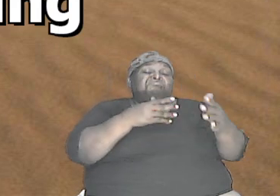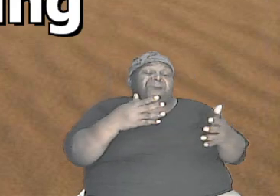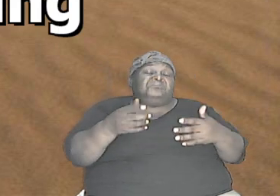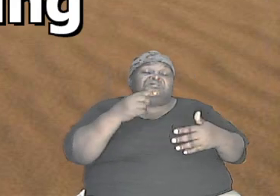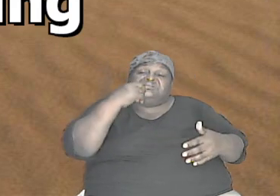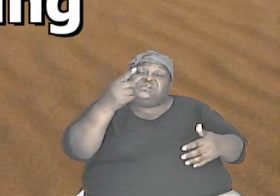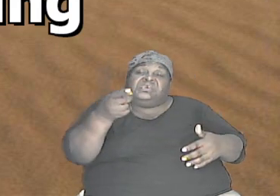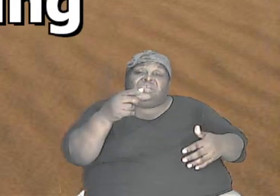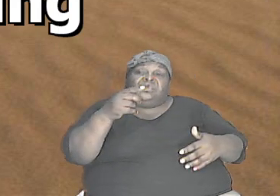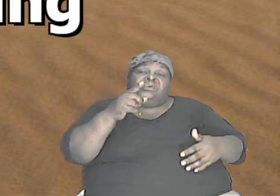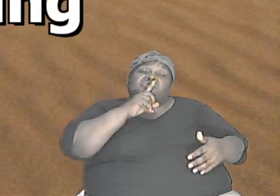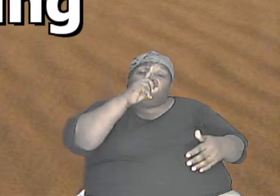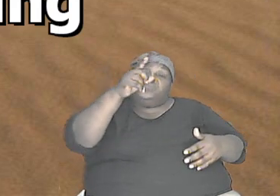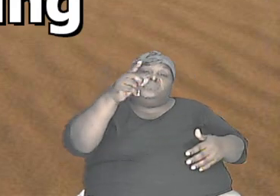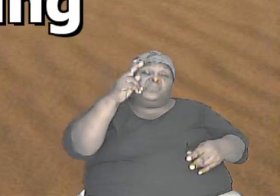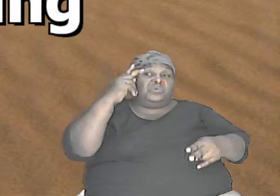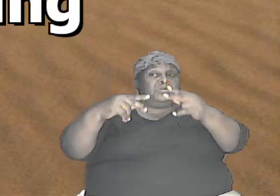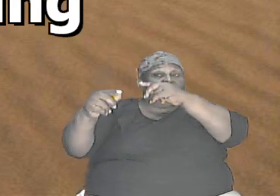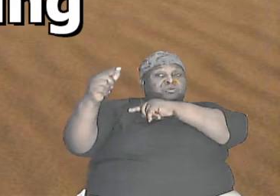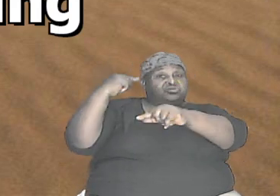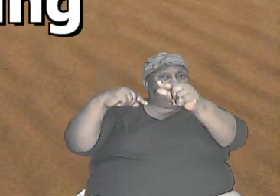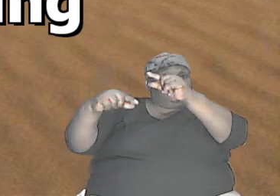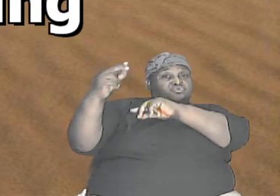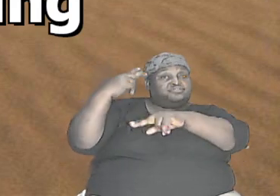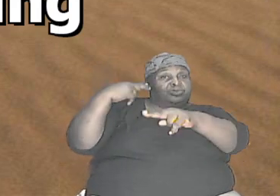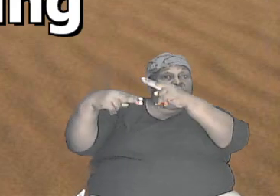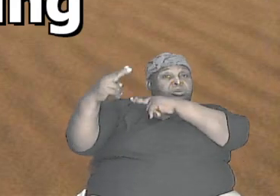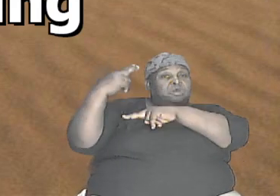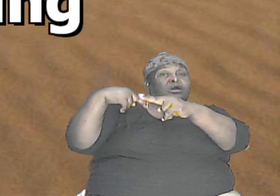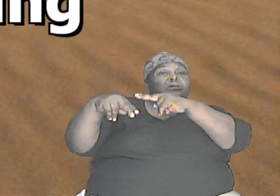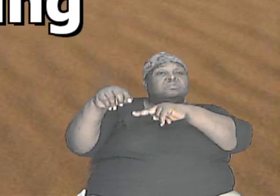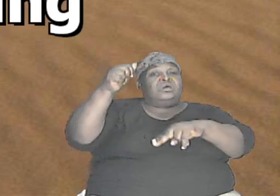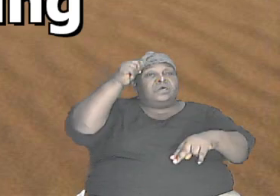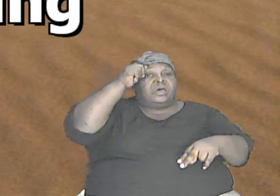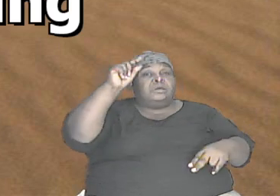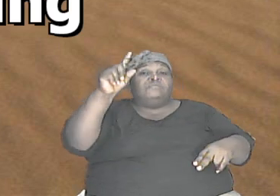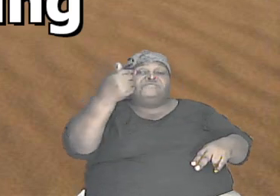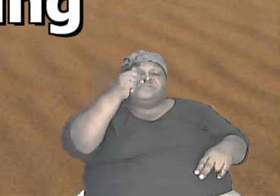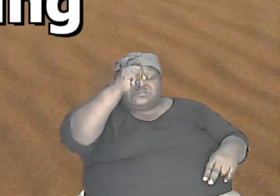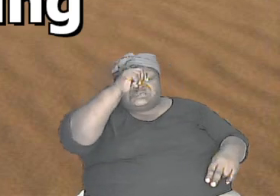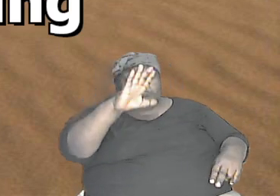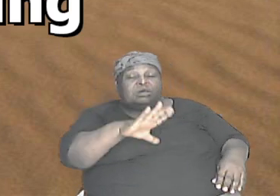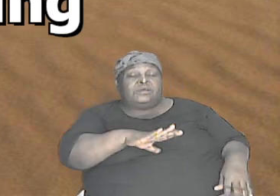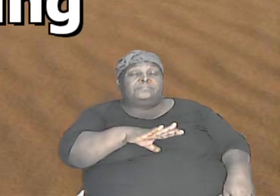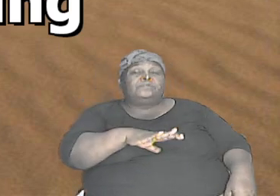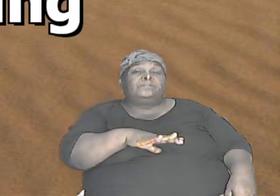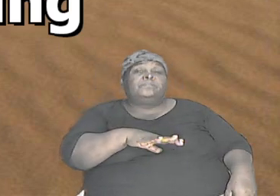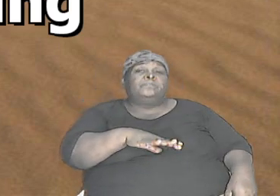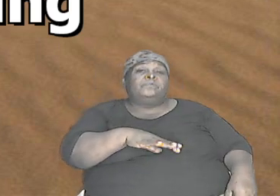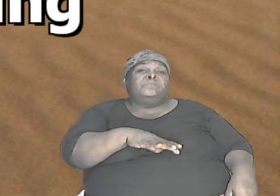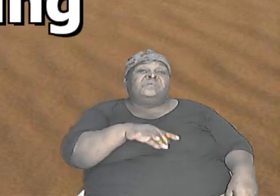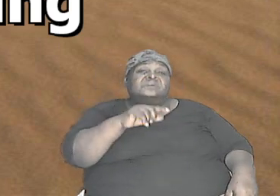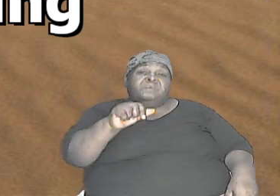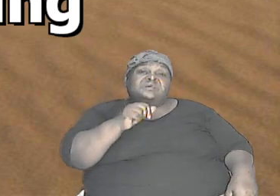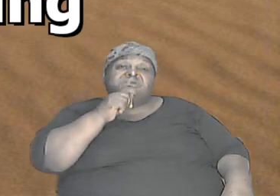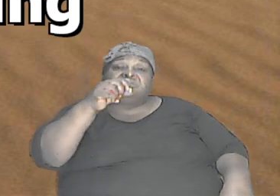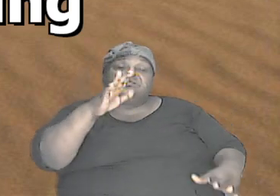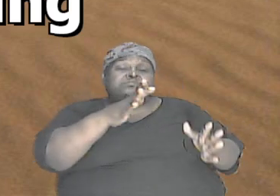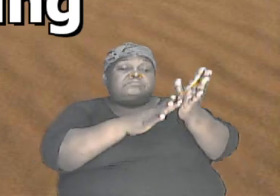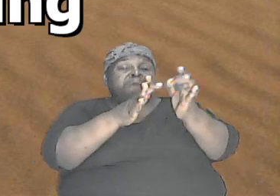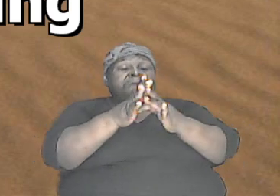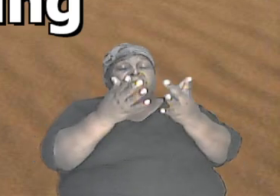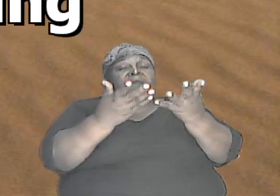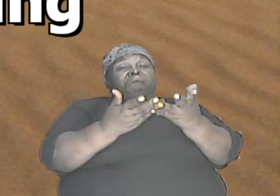in history that Adam was the first man and so this is Bible